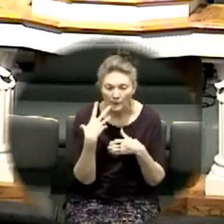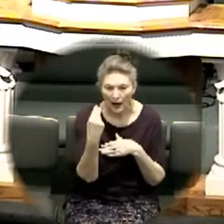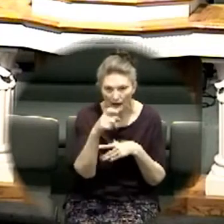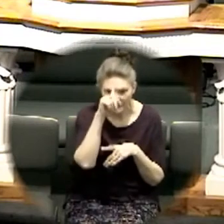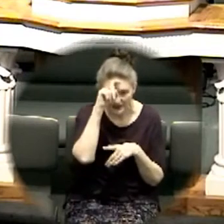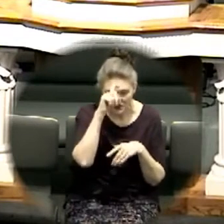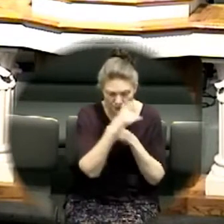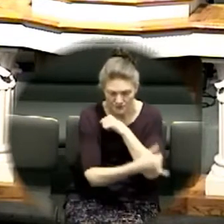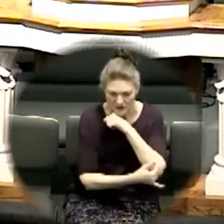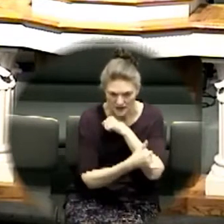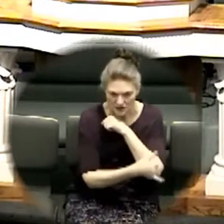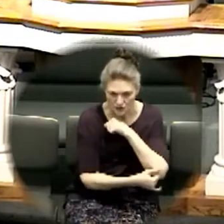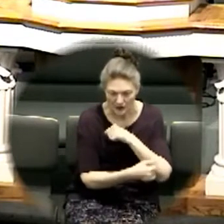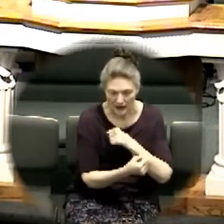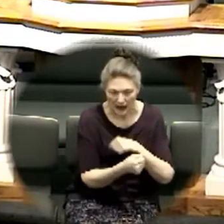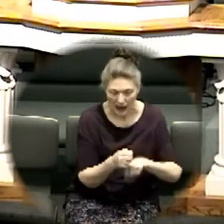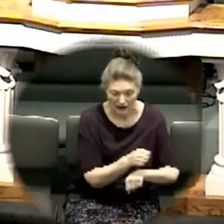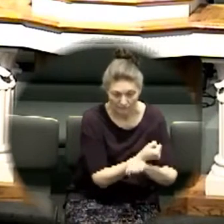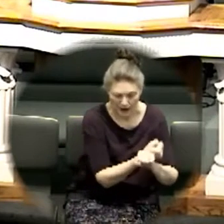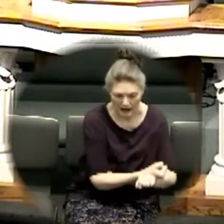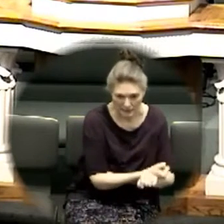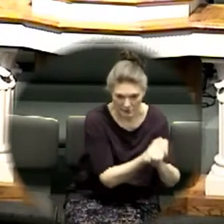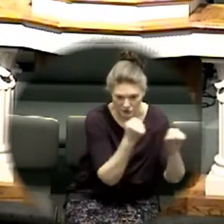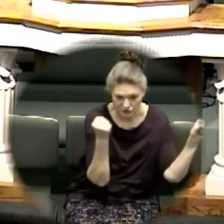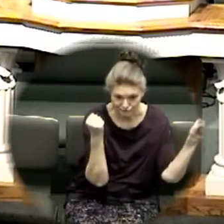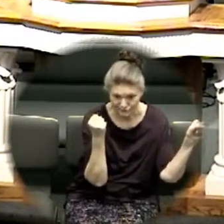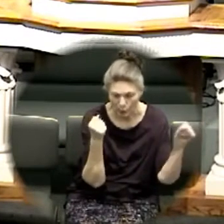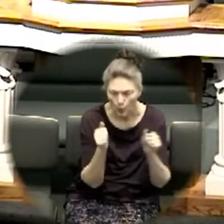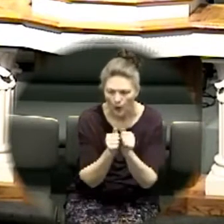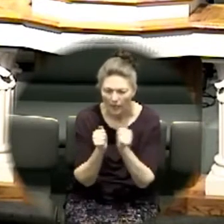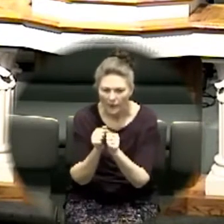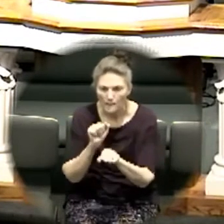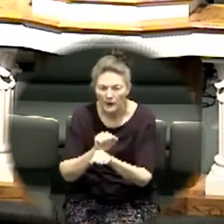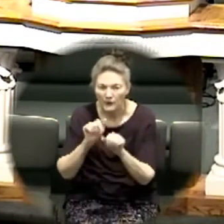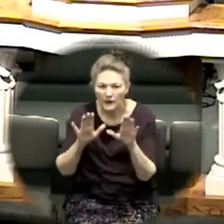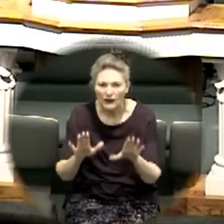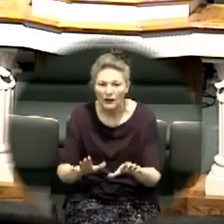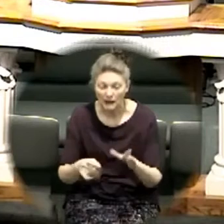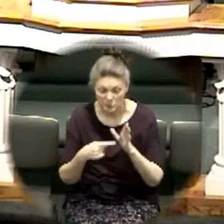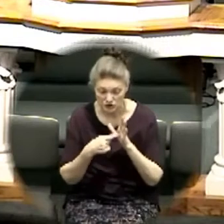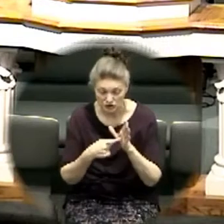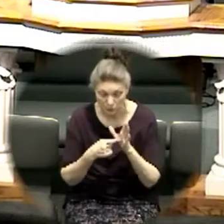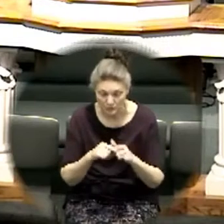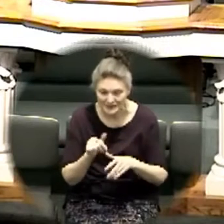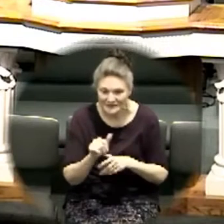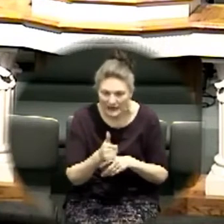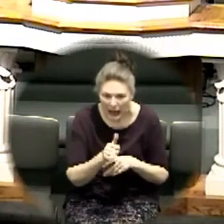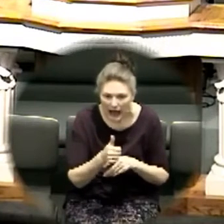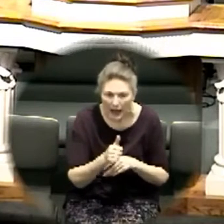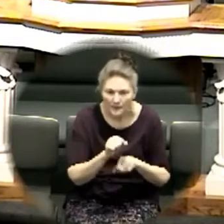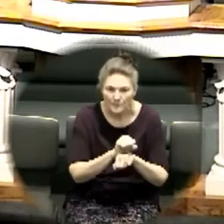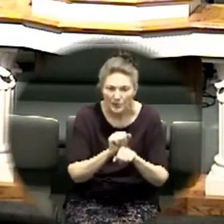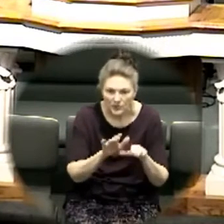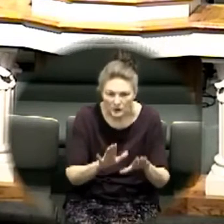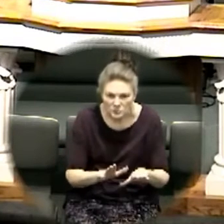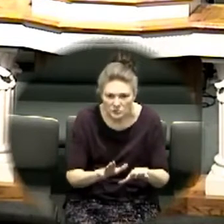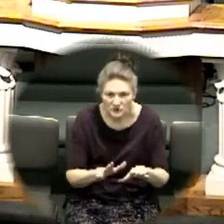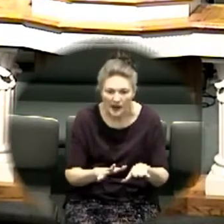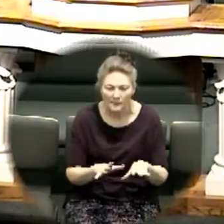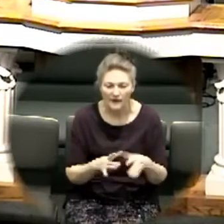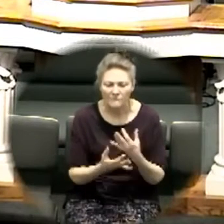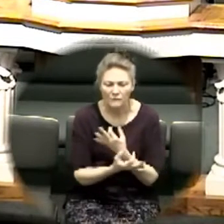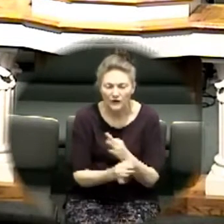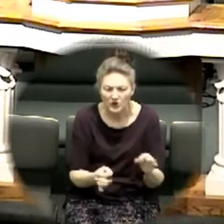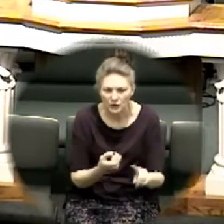Egypt's bondage with a miracle he said i'm gonna show you 10 miracles to get you out of Egypt i'm gonna break you free